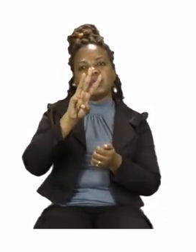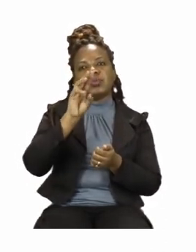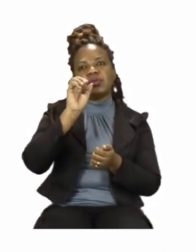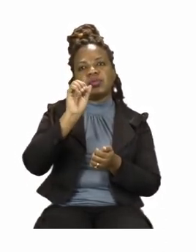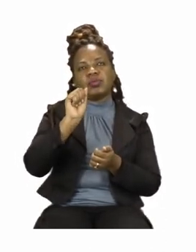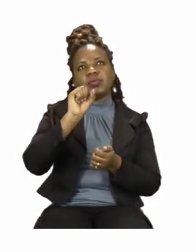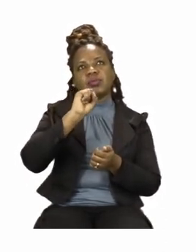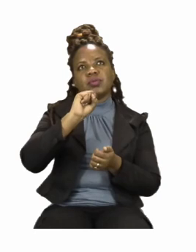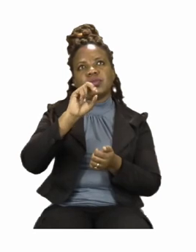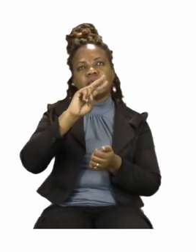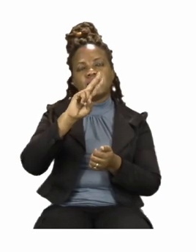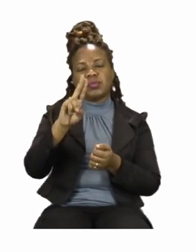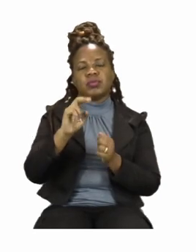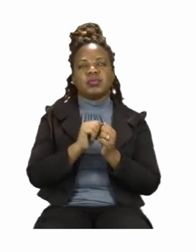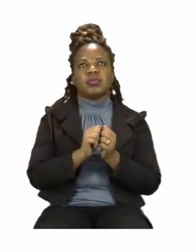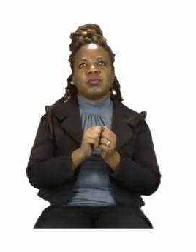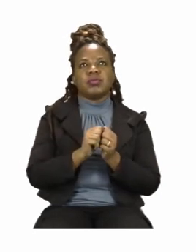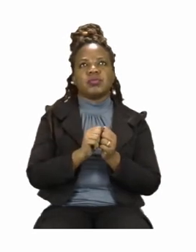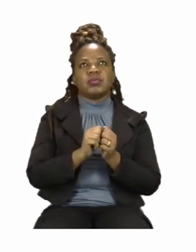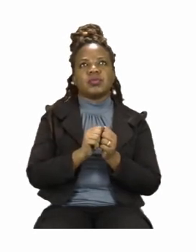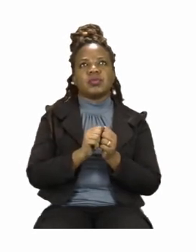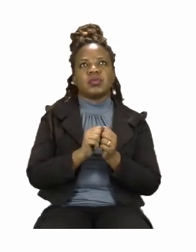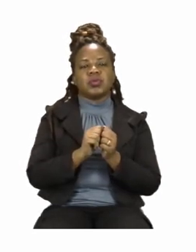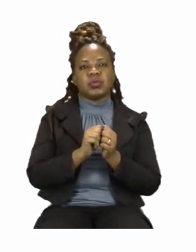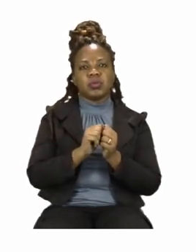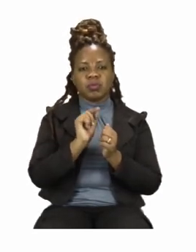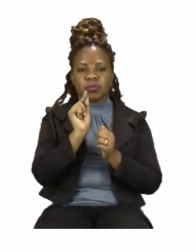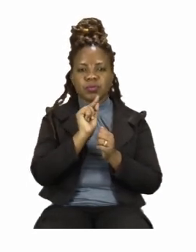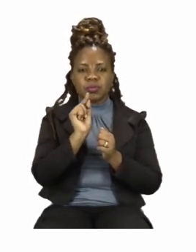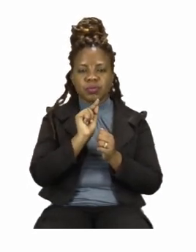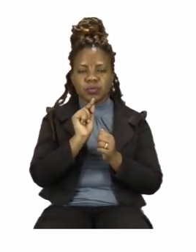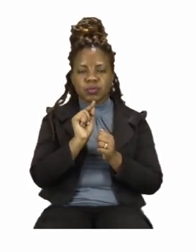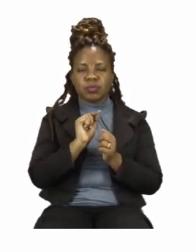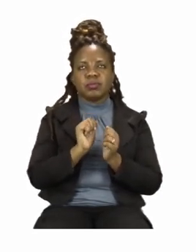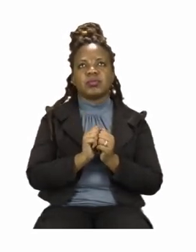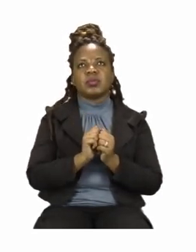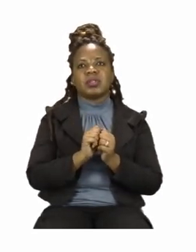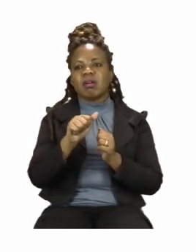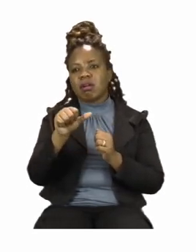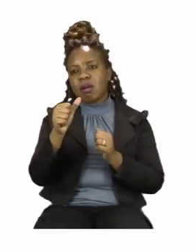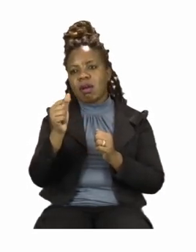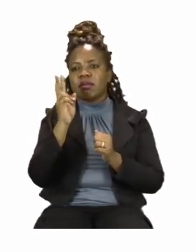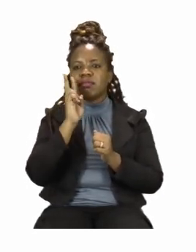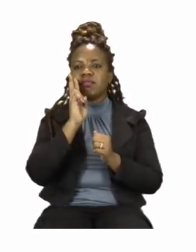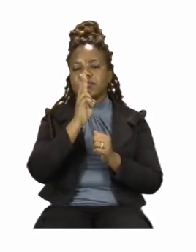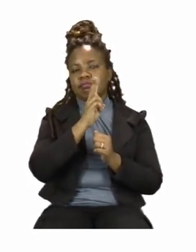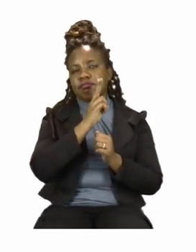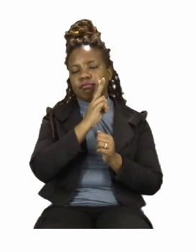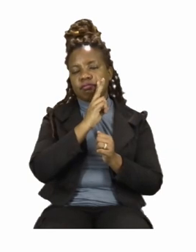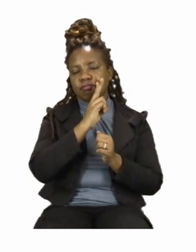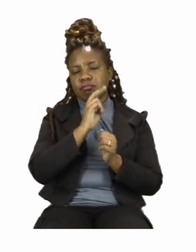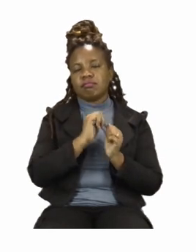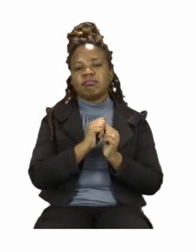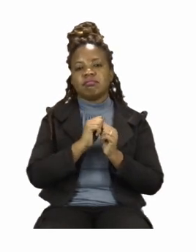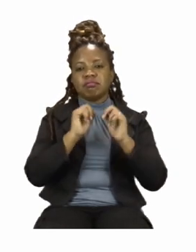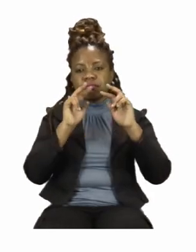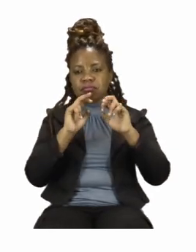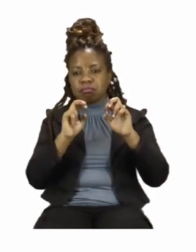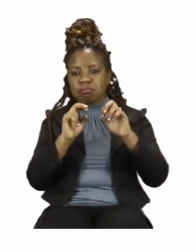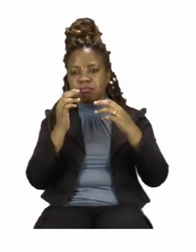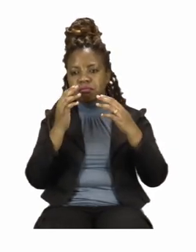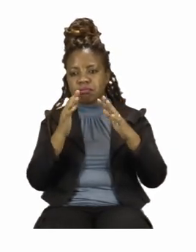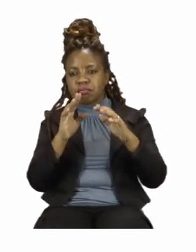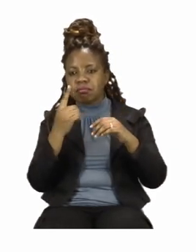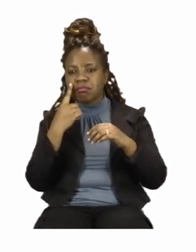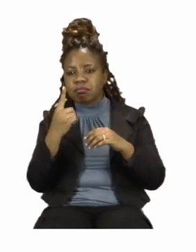to find them and color them. I want you to take your time with this one. And when you are done, read the story again,